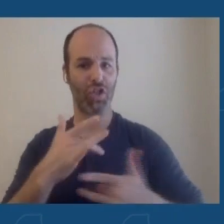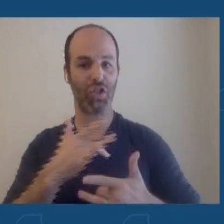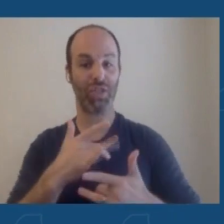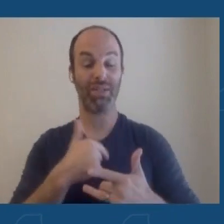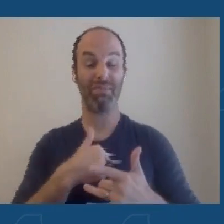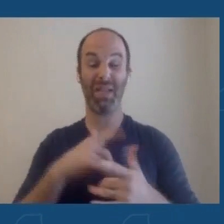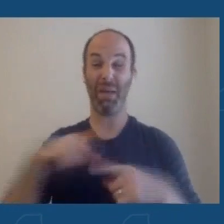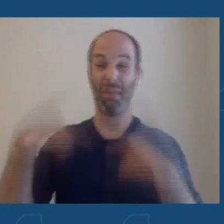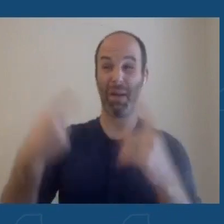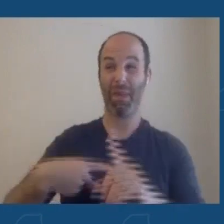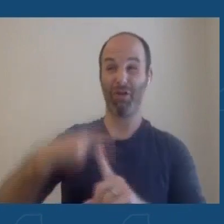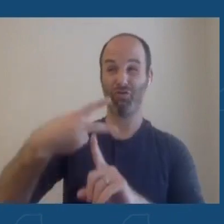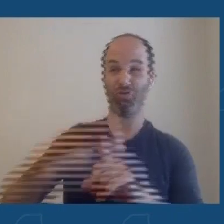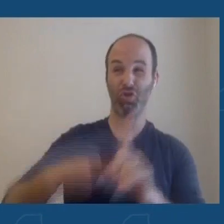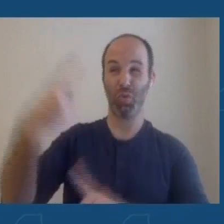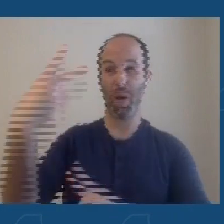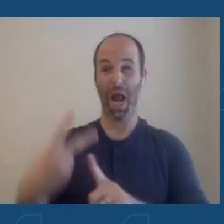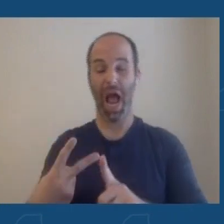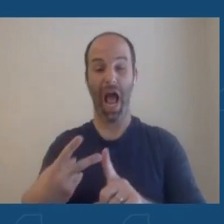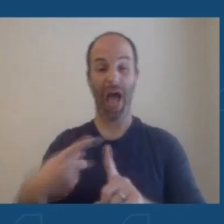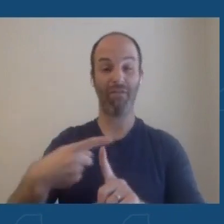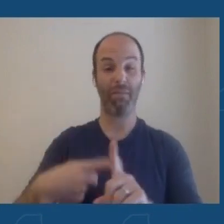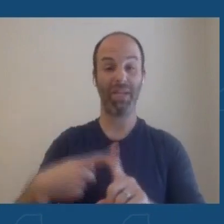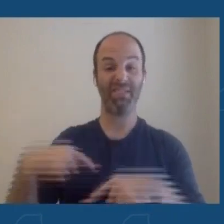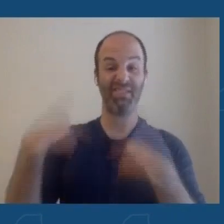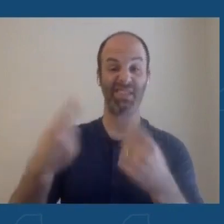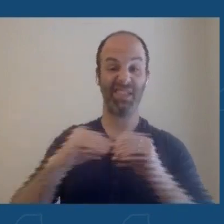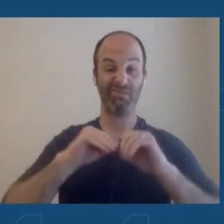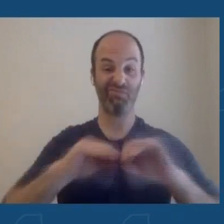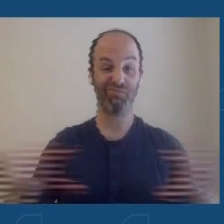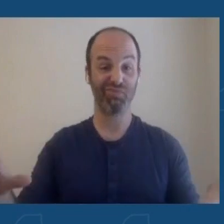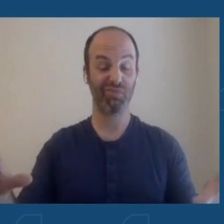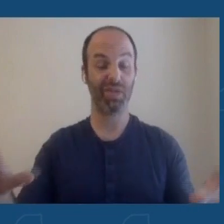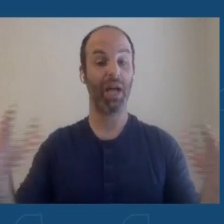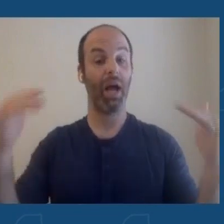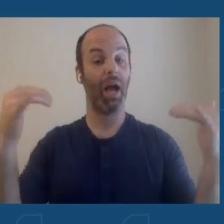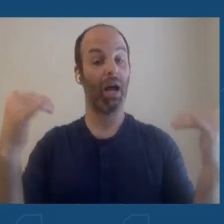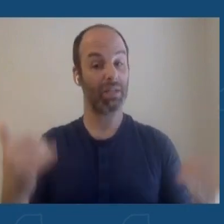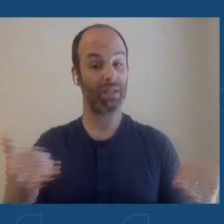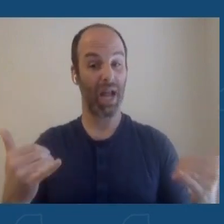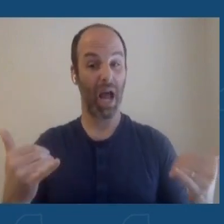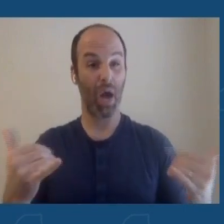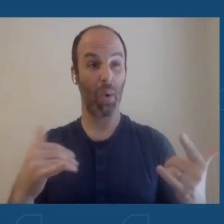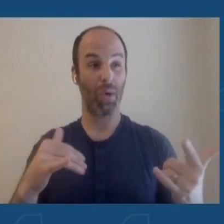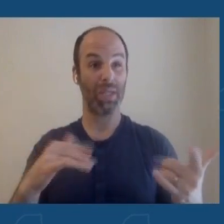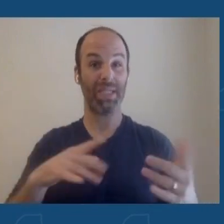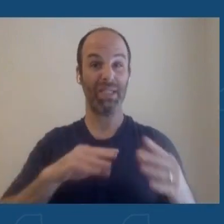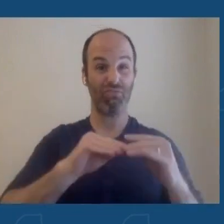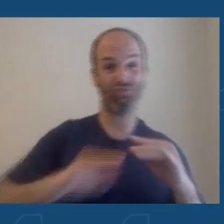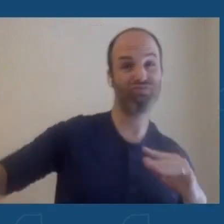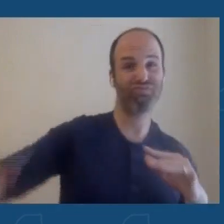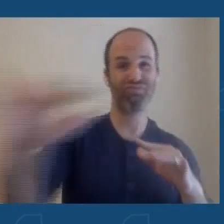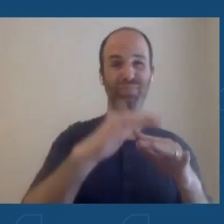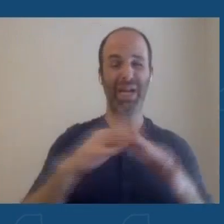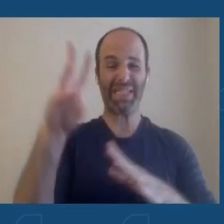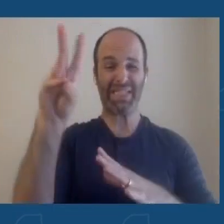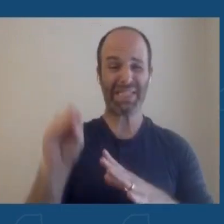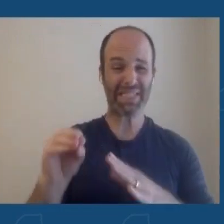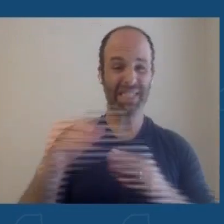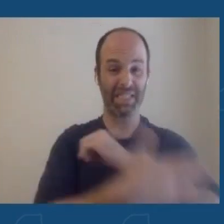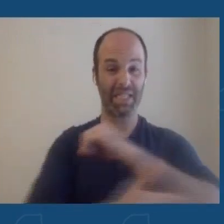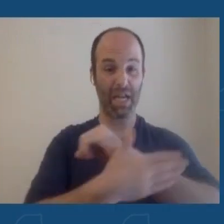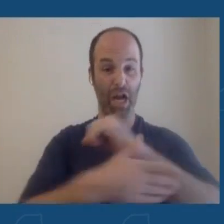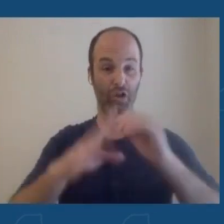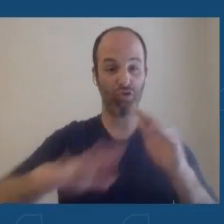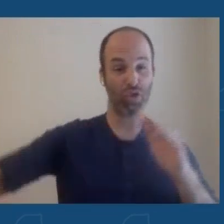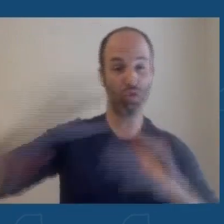months since the current outbreak began, and it's already extended to over 60 countries around the world. And since